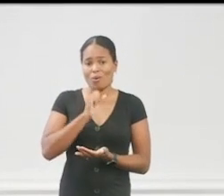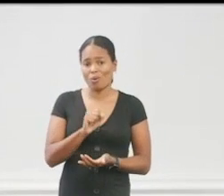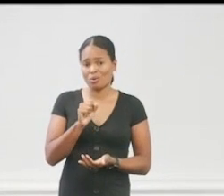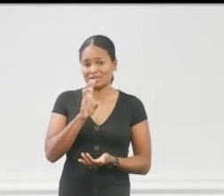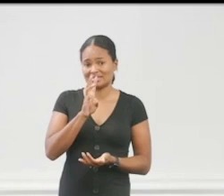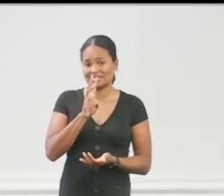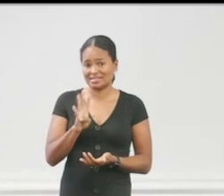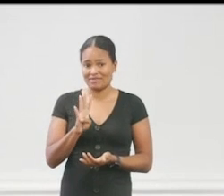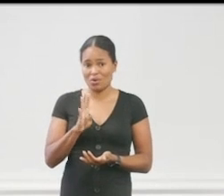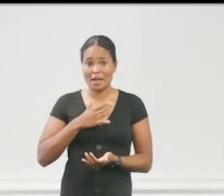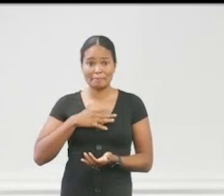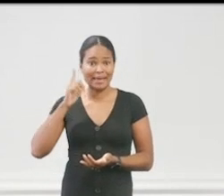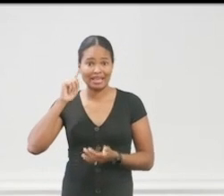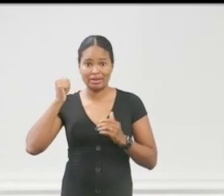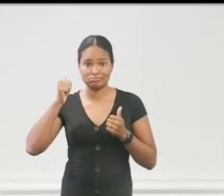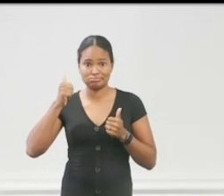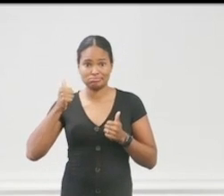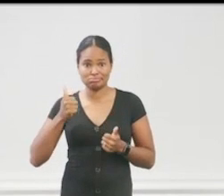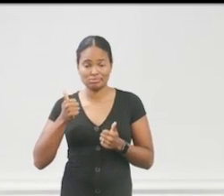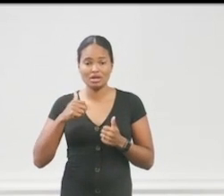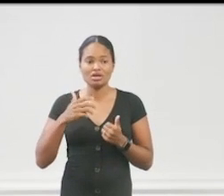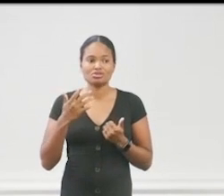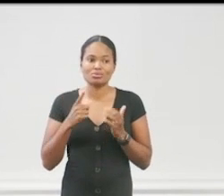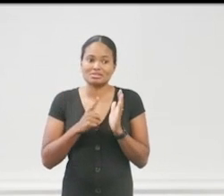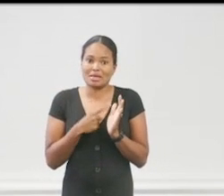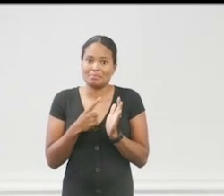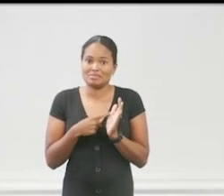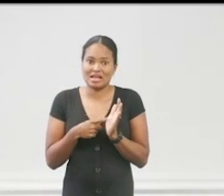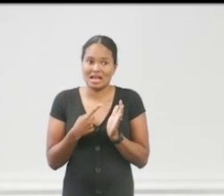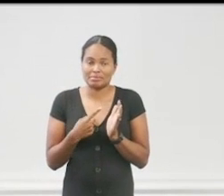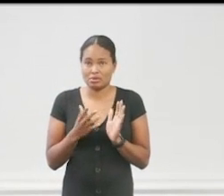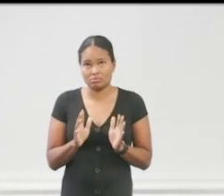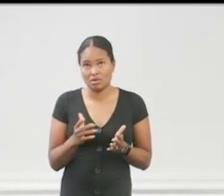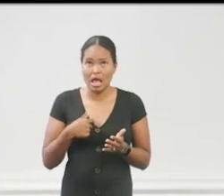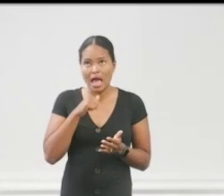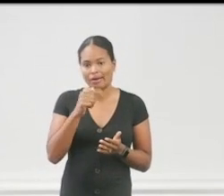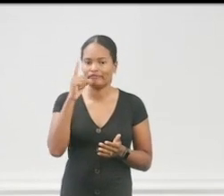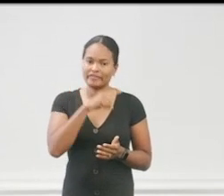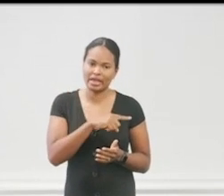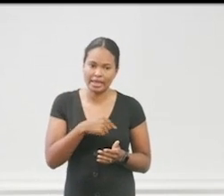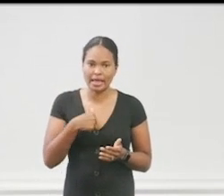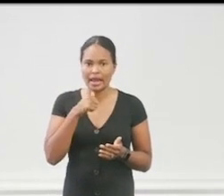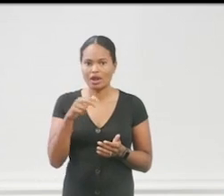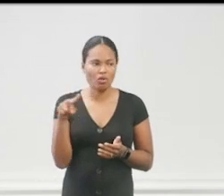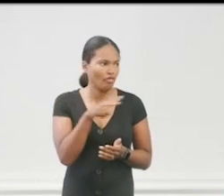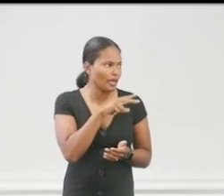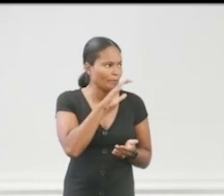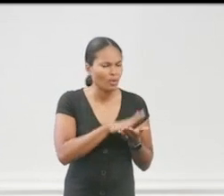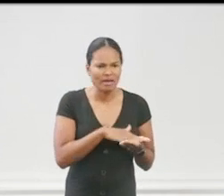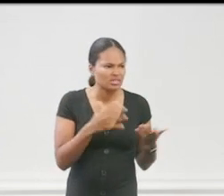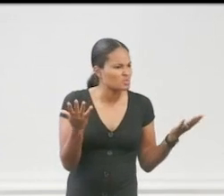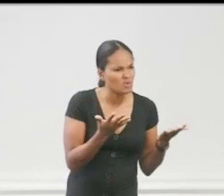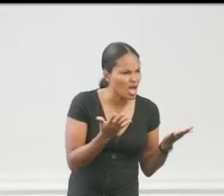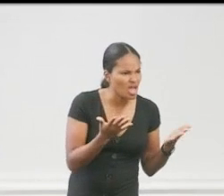and my hearing is gone. So, there are some times I don't, and it's not, I don't fake it. I don't look at my wife and go, what?